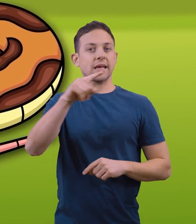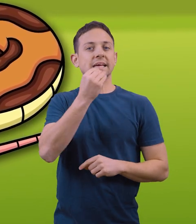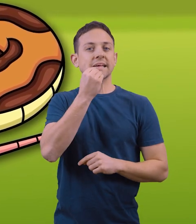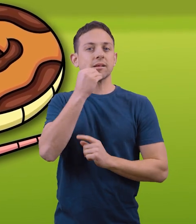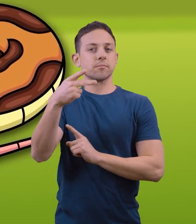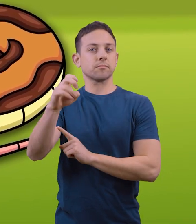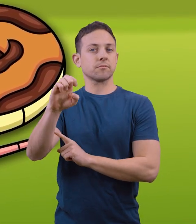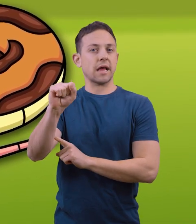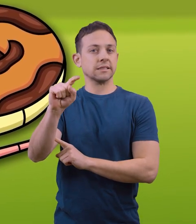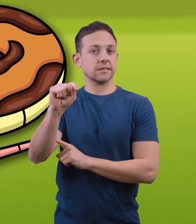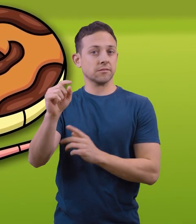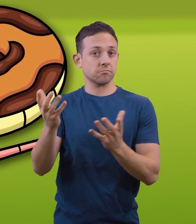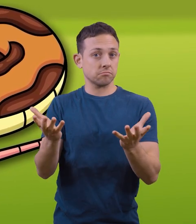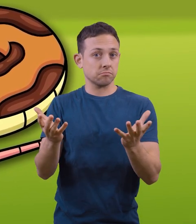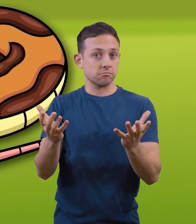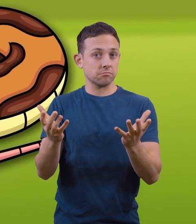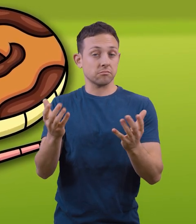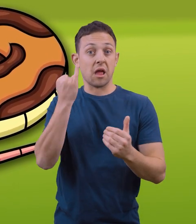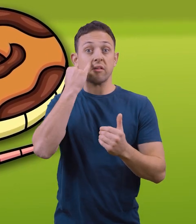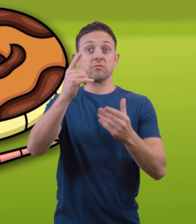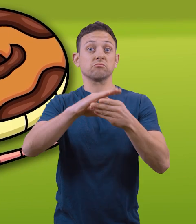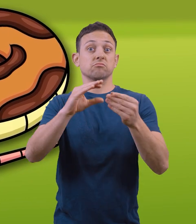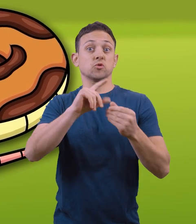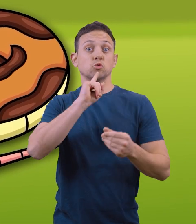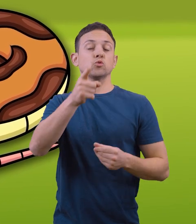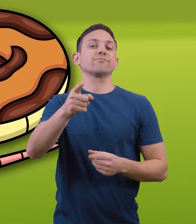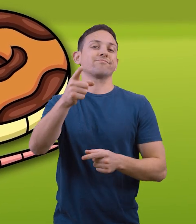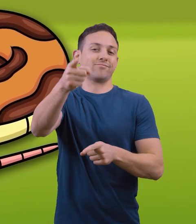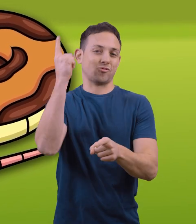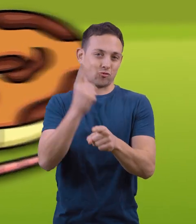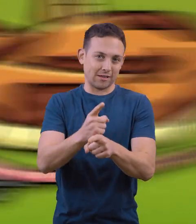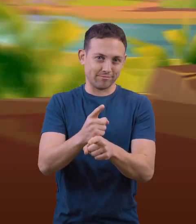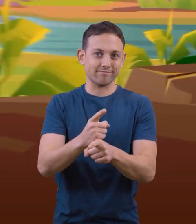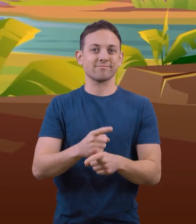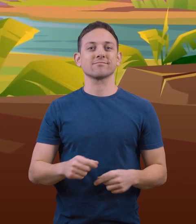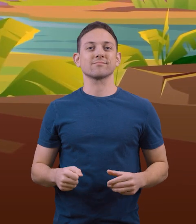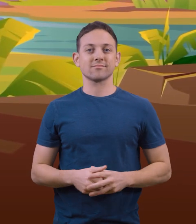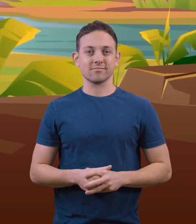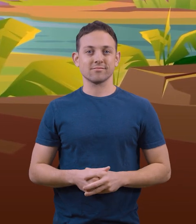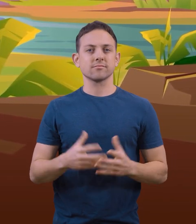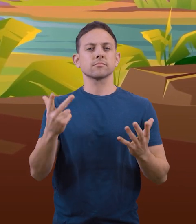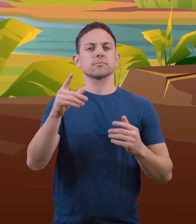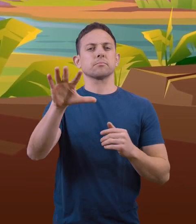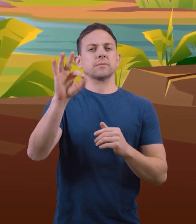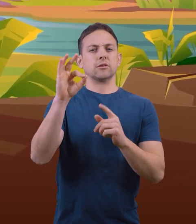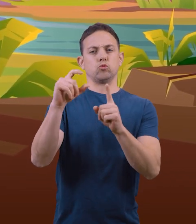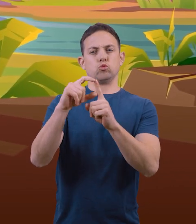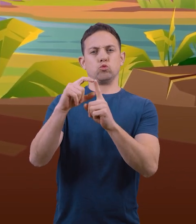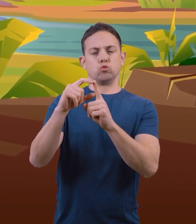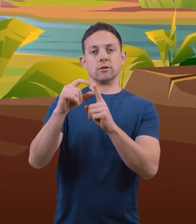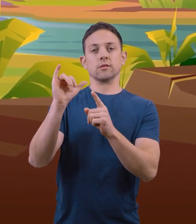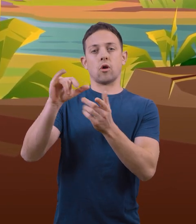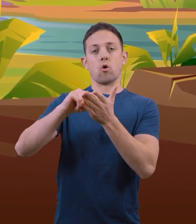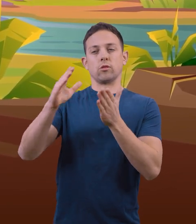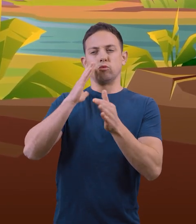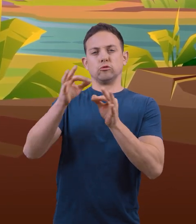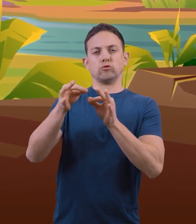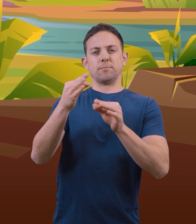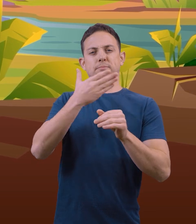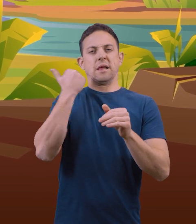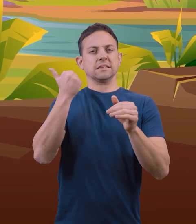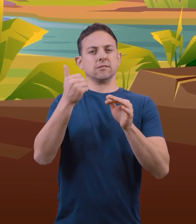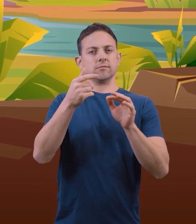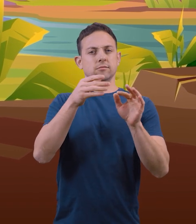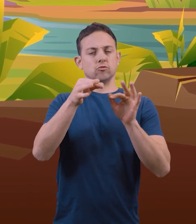eat pests. If you said true, you're correct. Choose the word the author would say best describes the